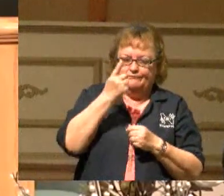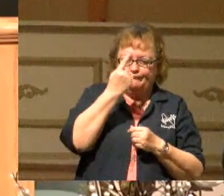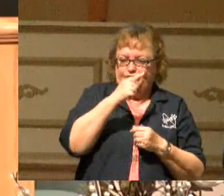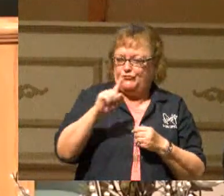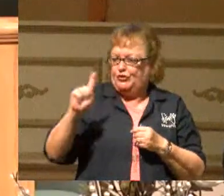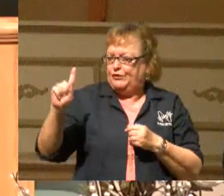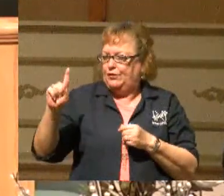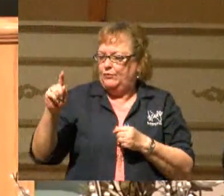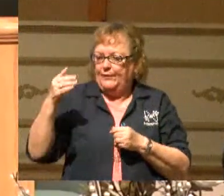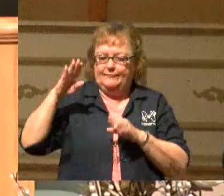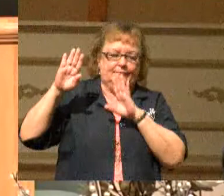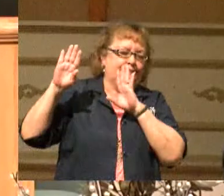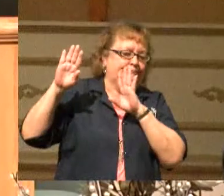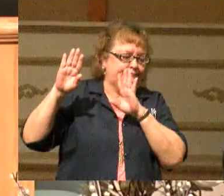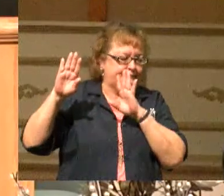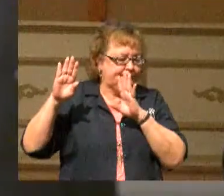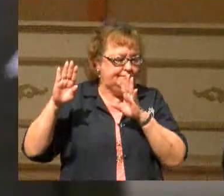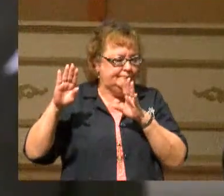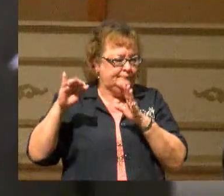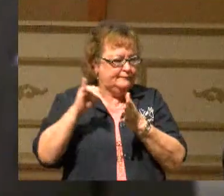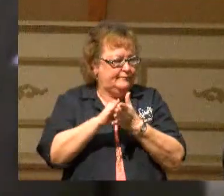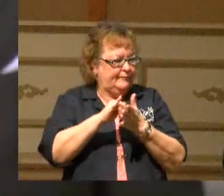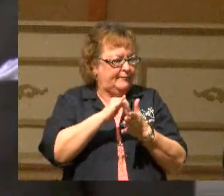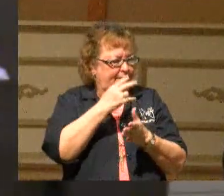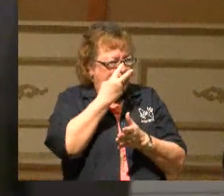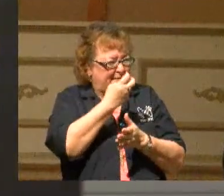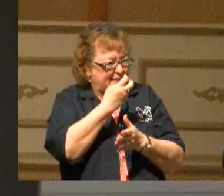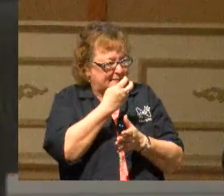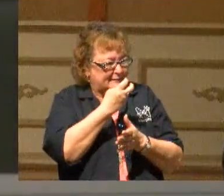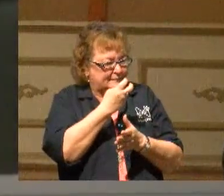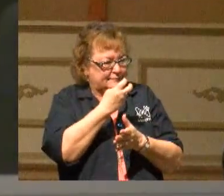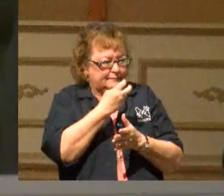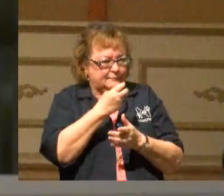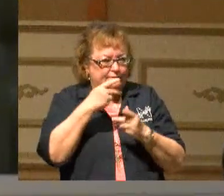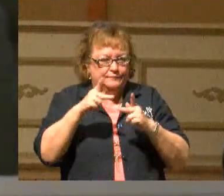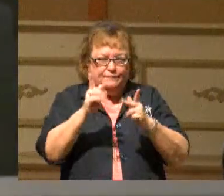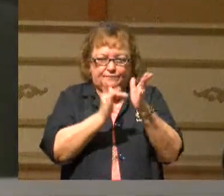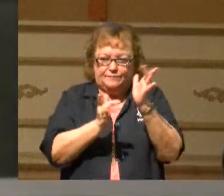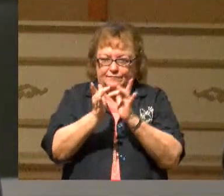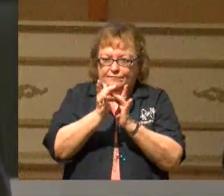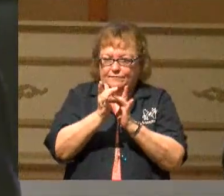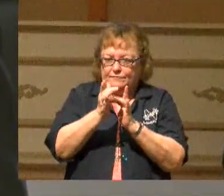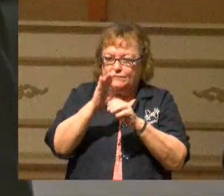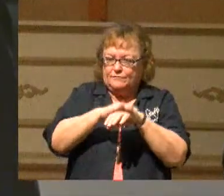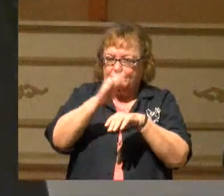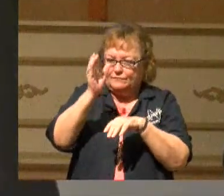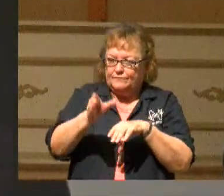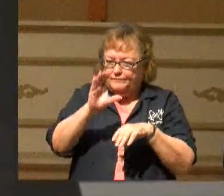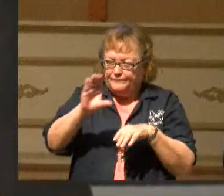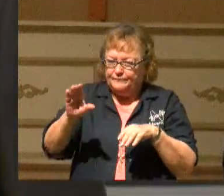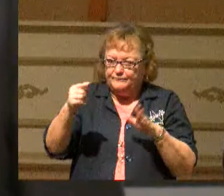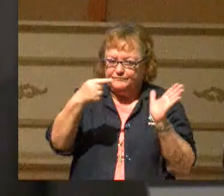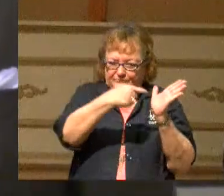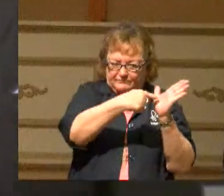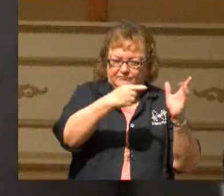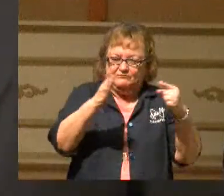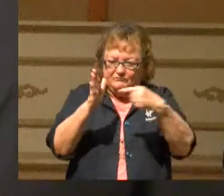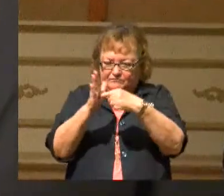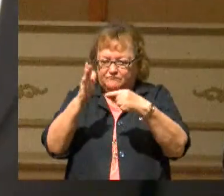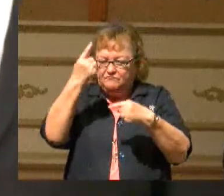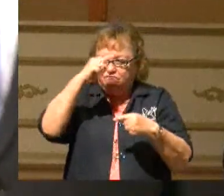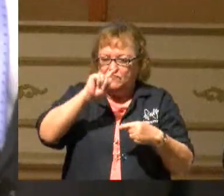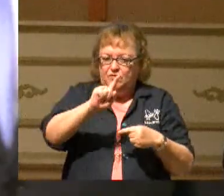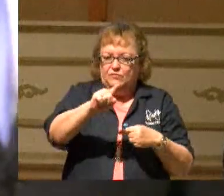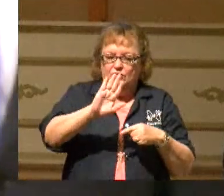And it is that kind of disbelief that placed Jesus Christ upon the cross who was nailed for your sins and for mine.